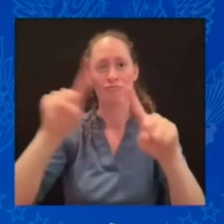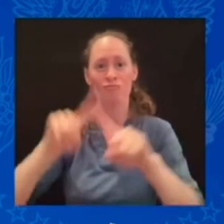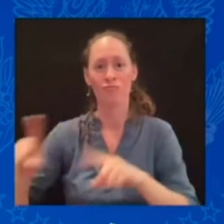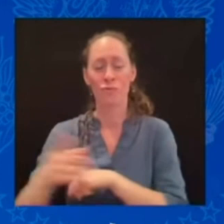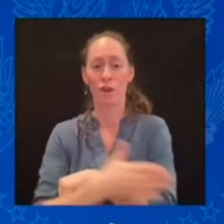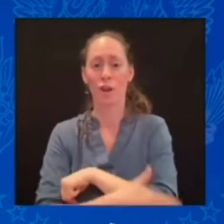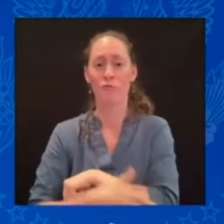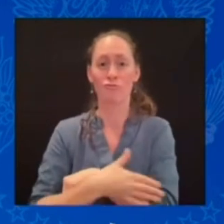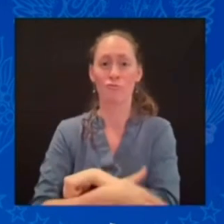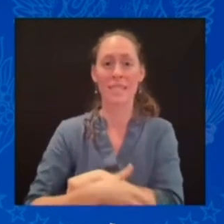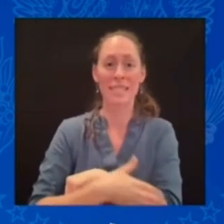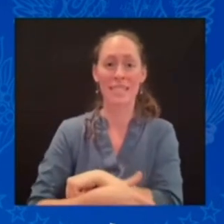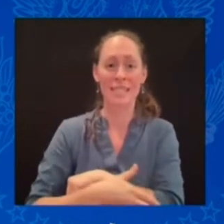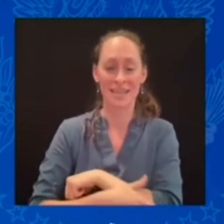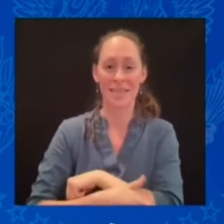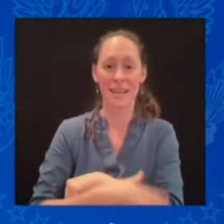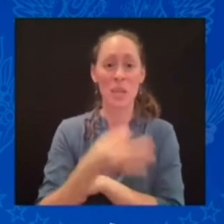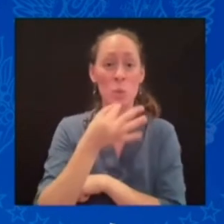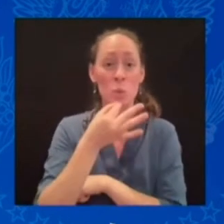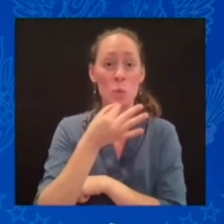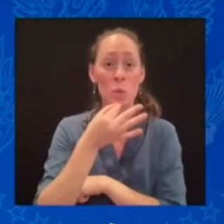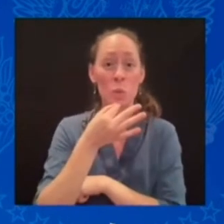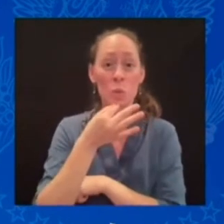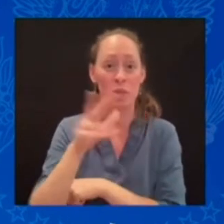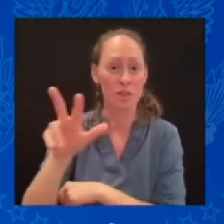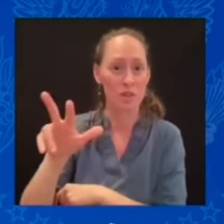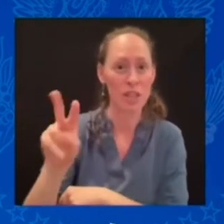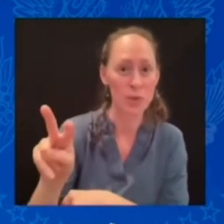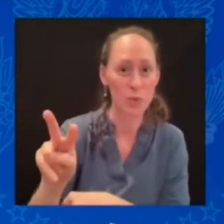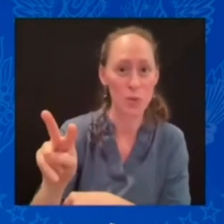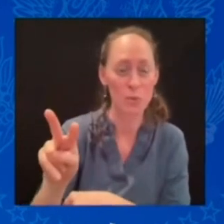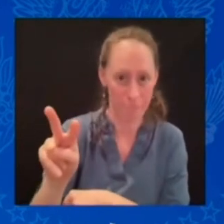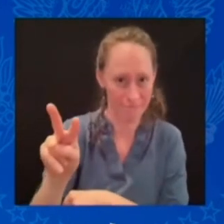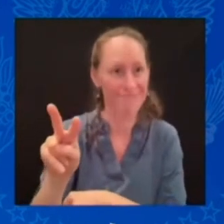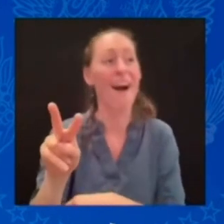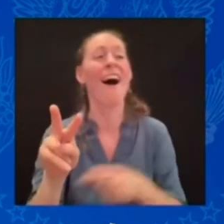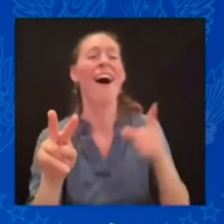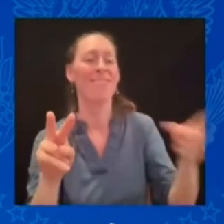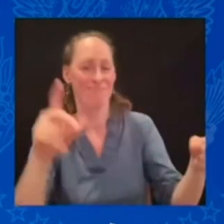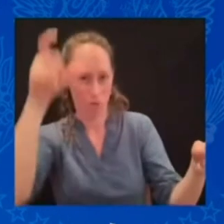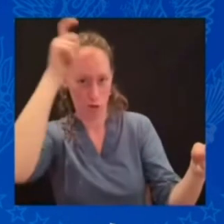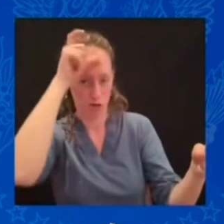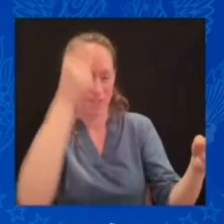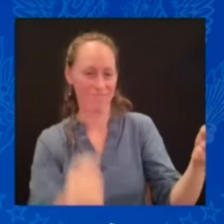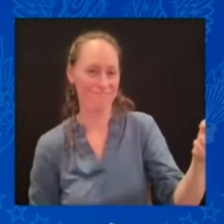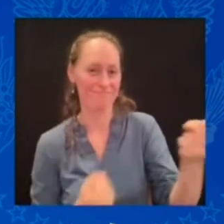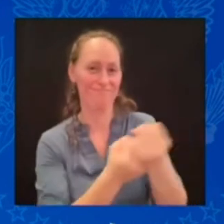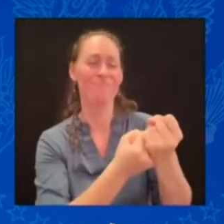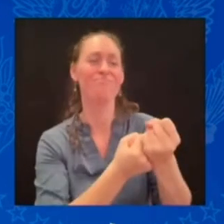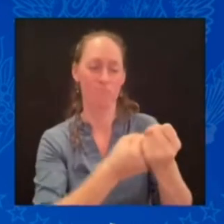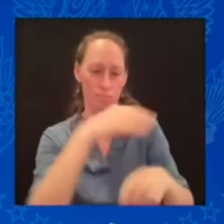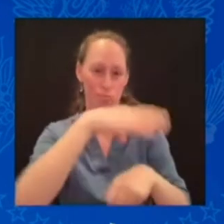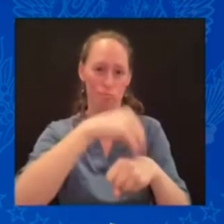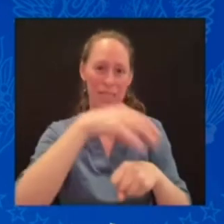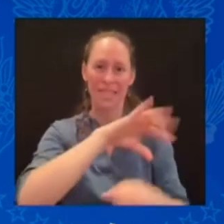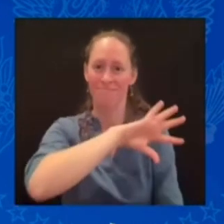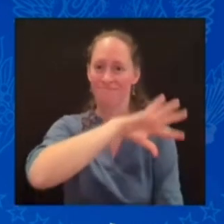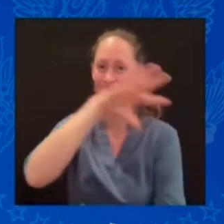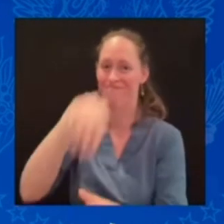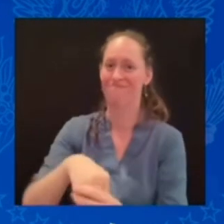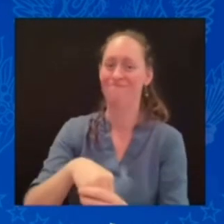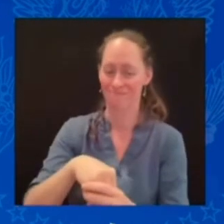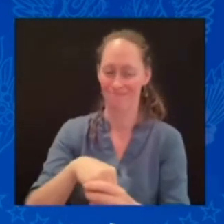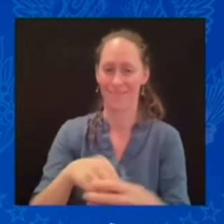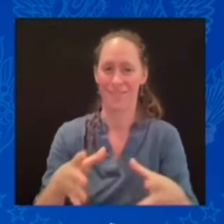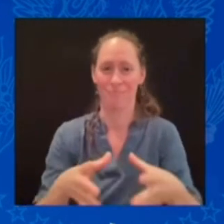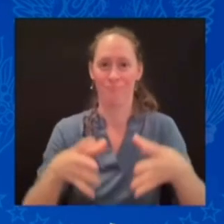accession protocols forward. And as capable partners and committed democracies, both